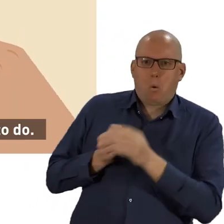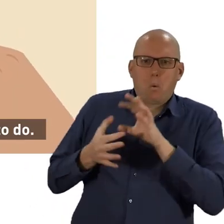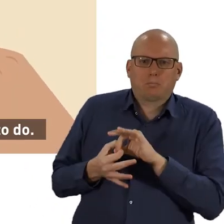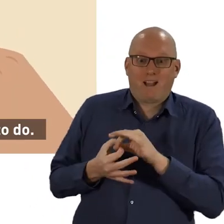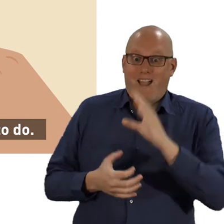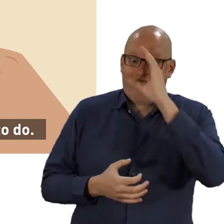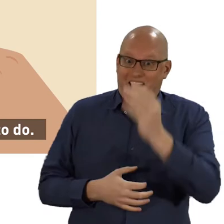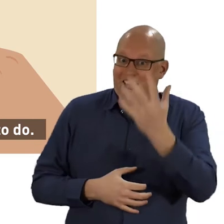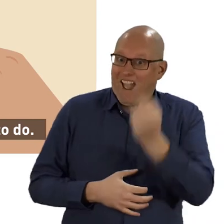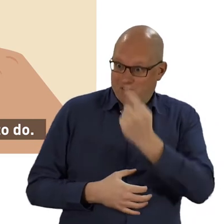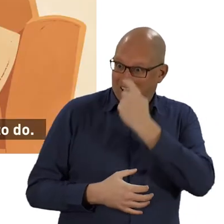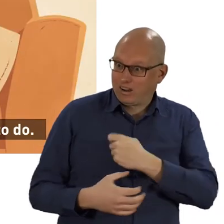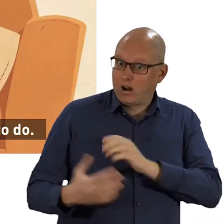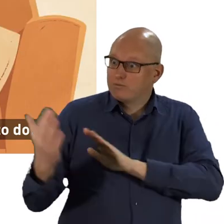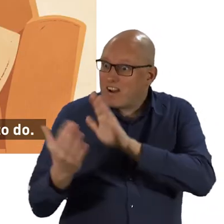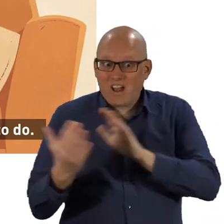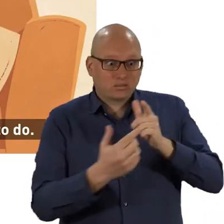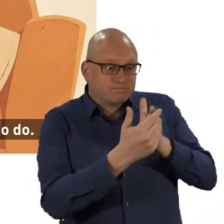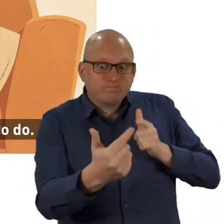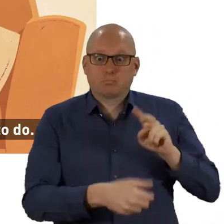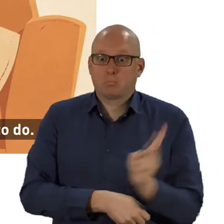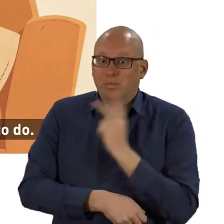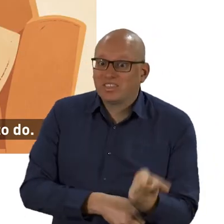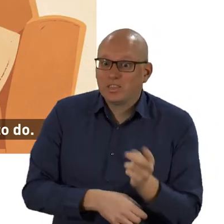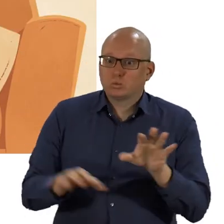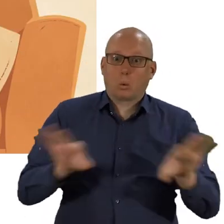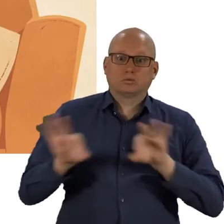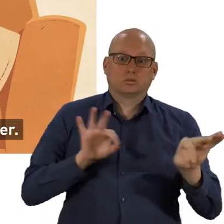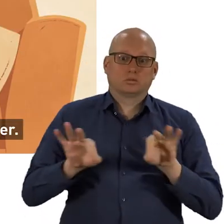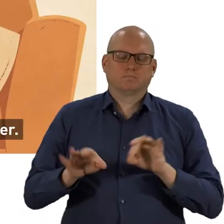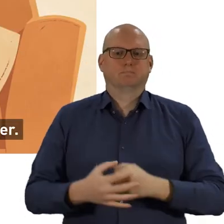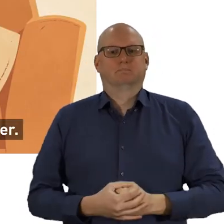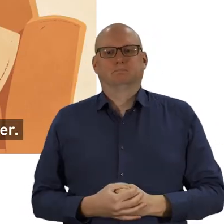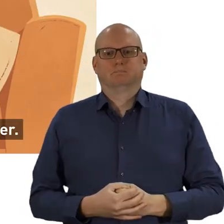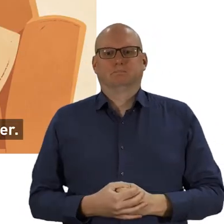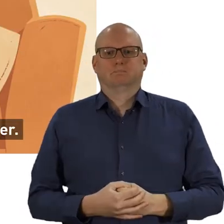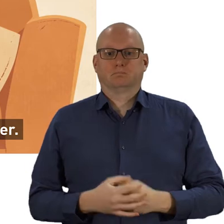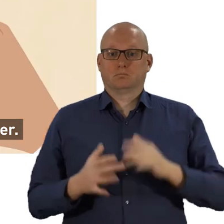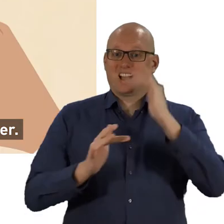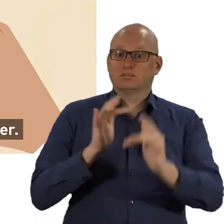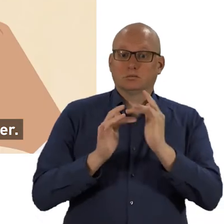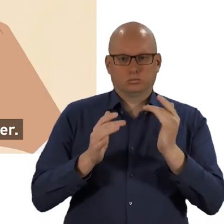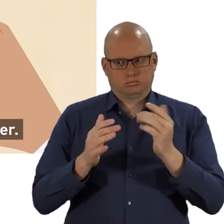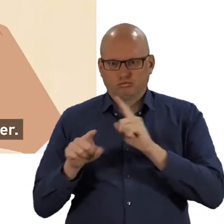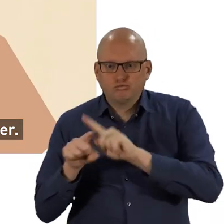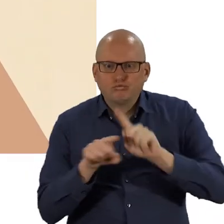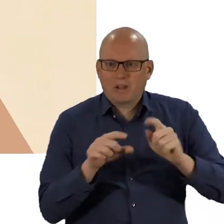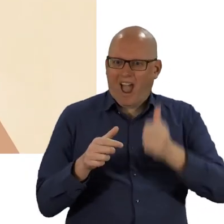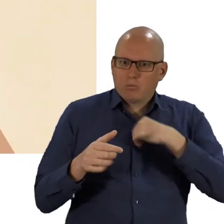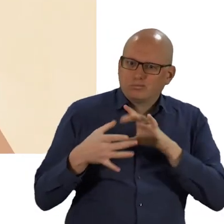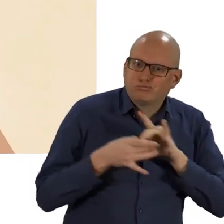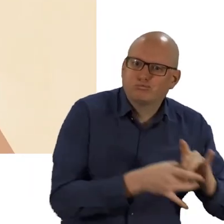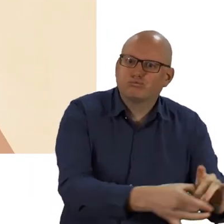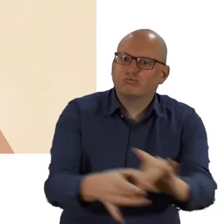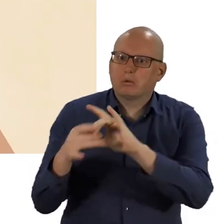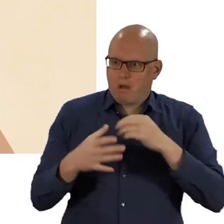to home you'll be glad to know that's exactly what you can now choose to do. The internet has given us new ways to connect with each other.